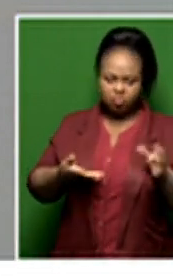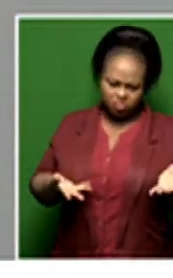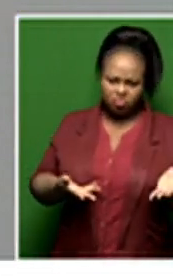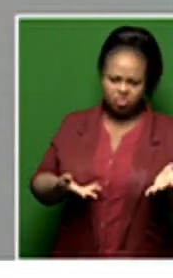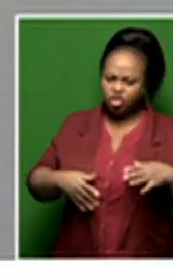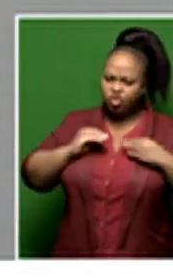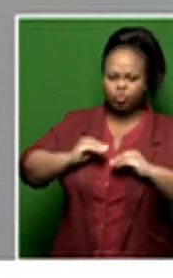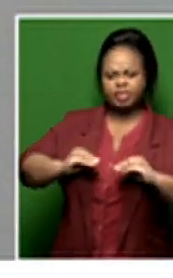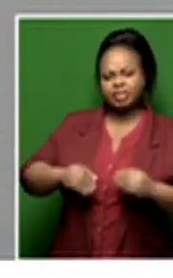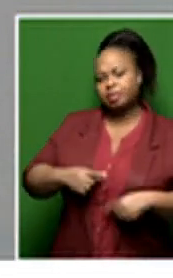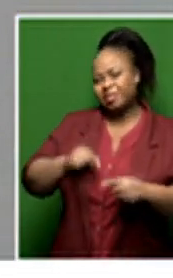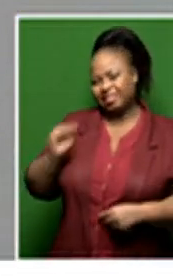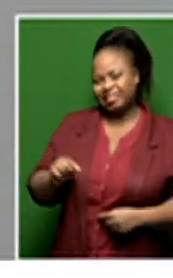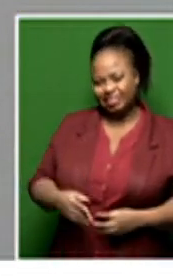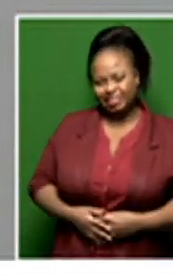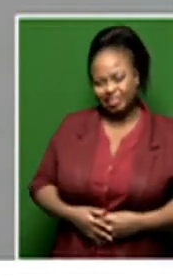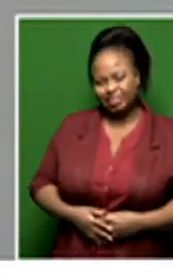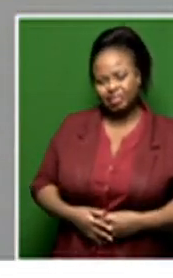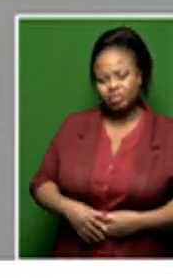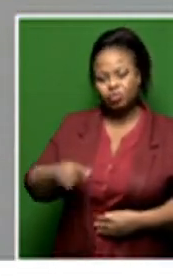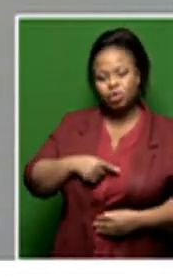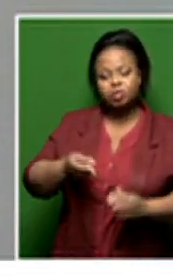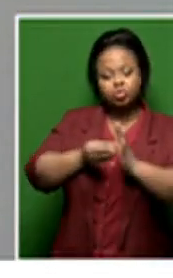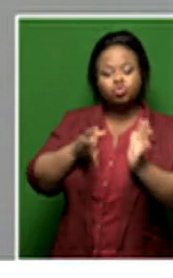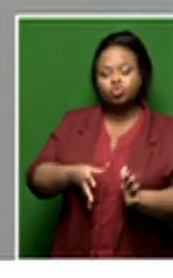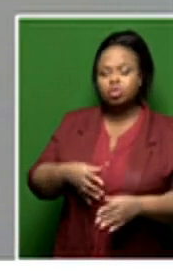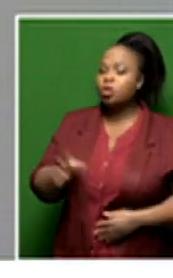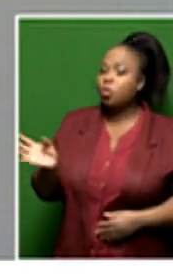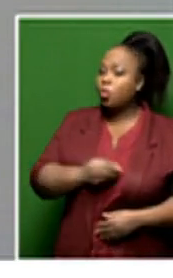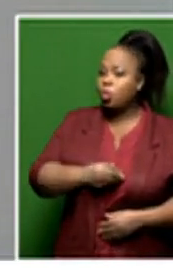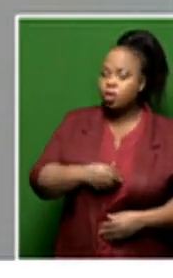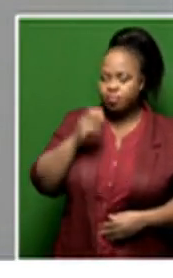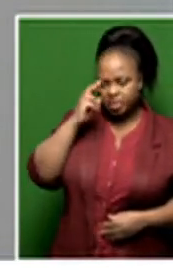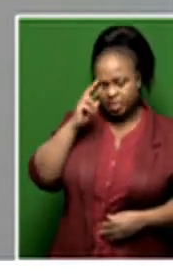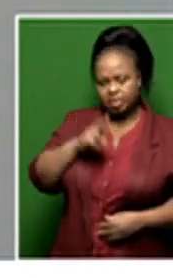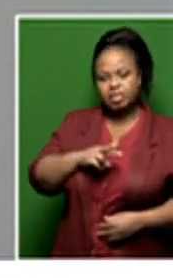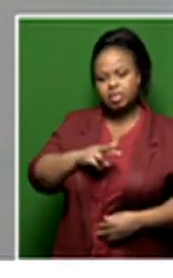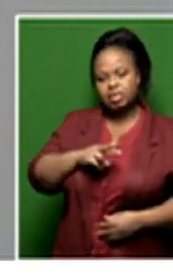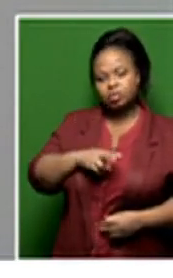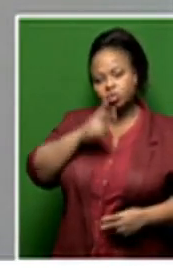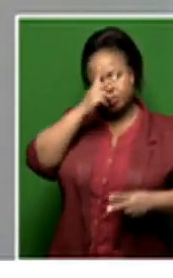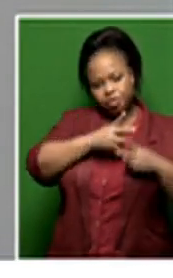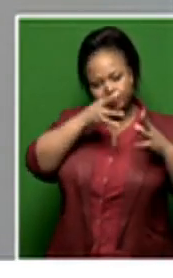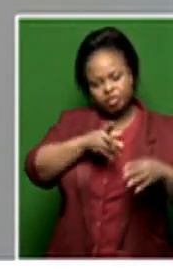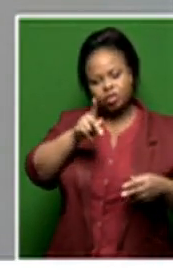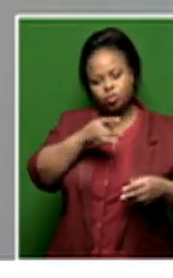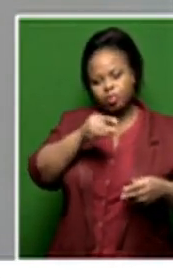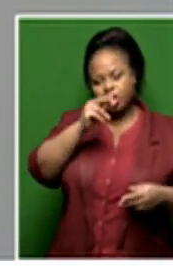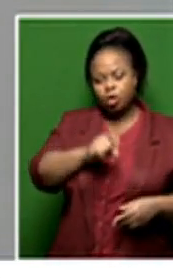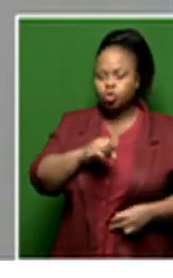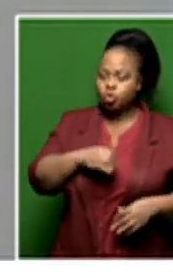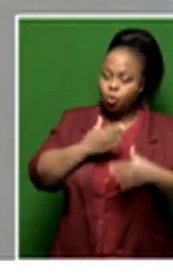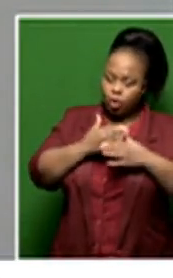African composition student should look at Professor Kumalo's works,